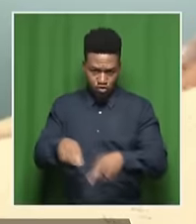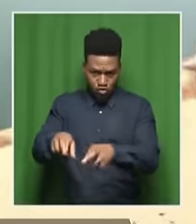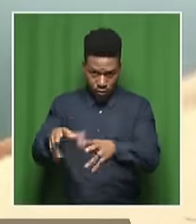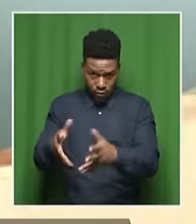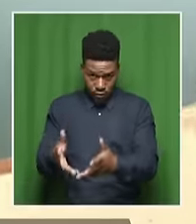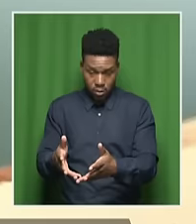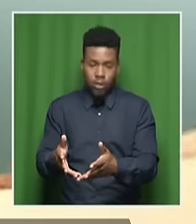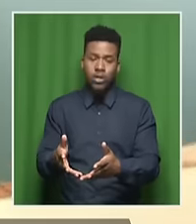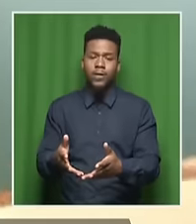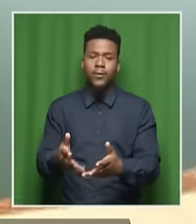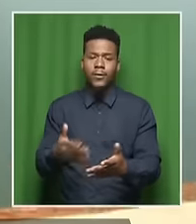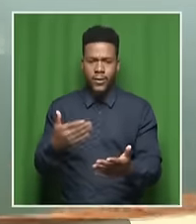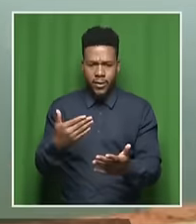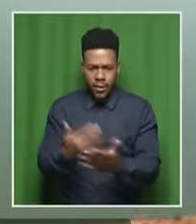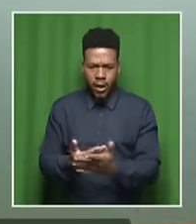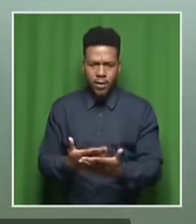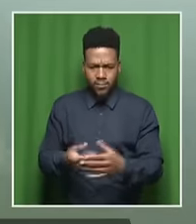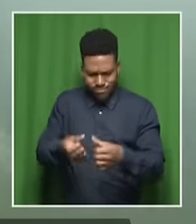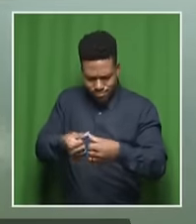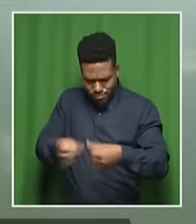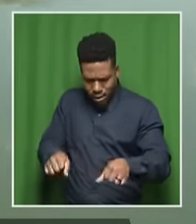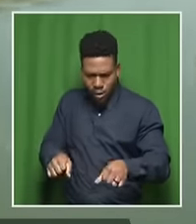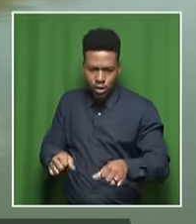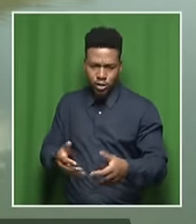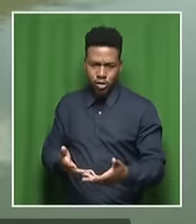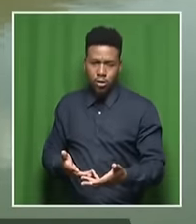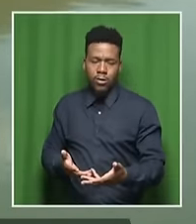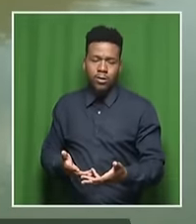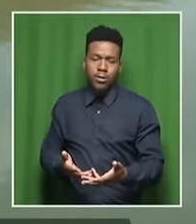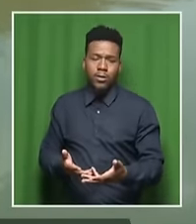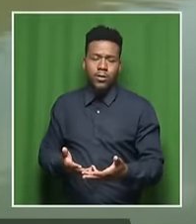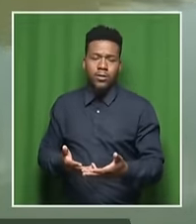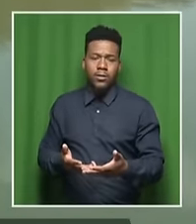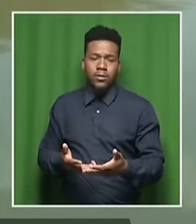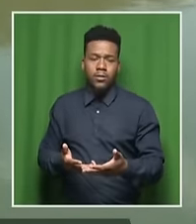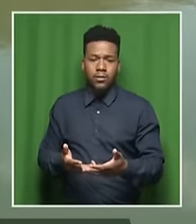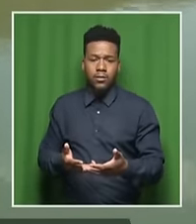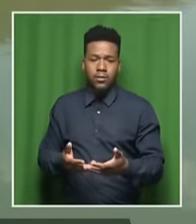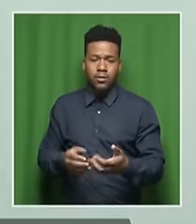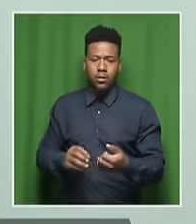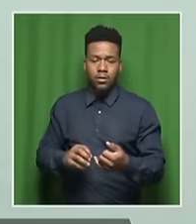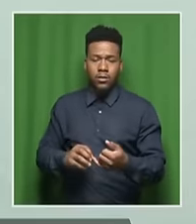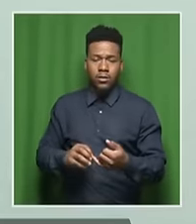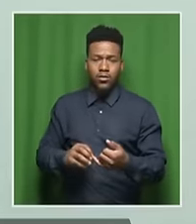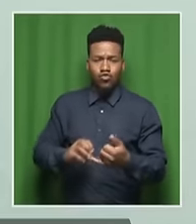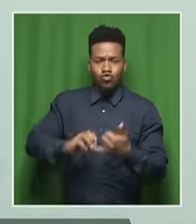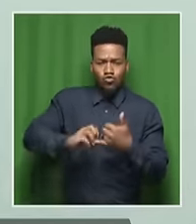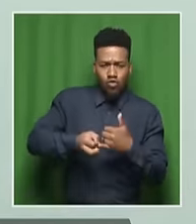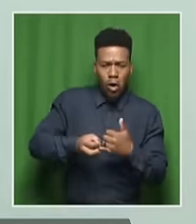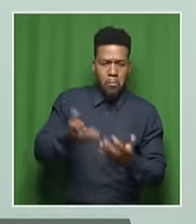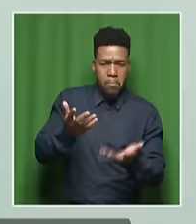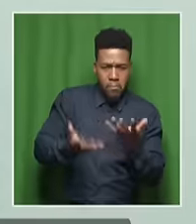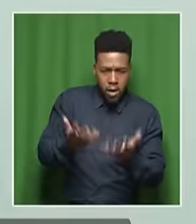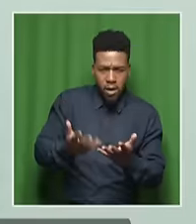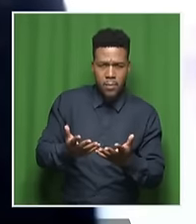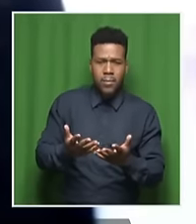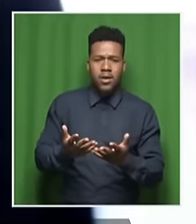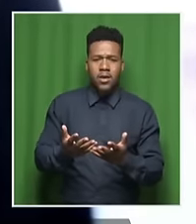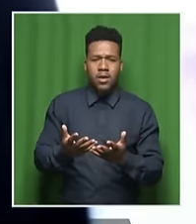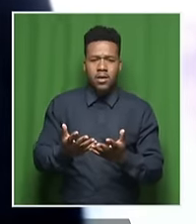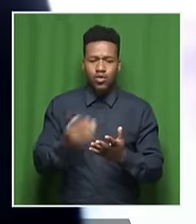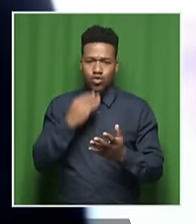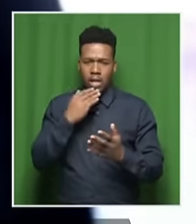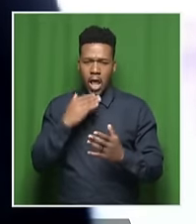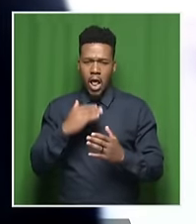with the Internet of Things. And any improvement that they make above a certain defined threshold,